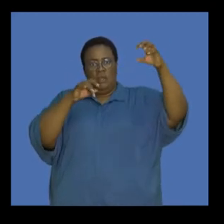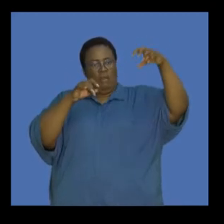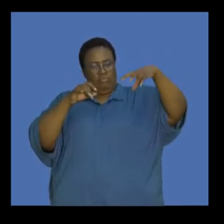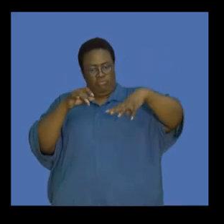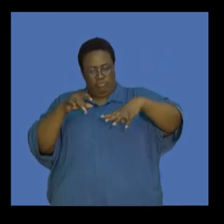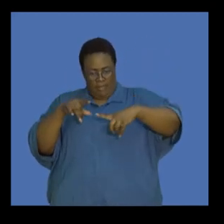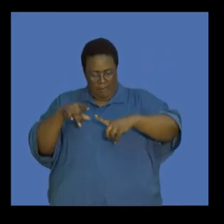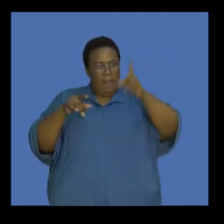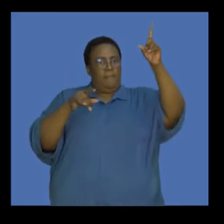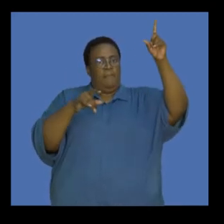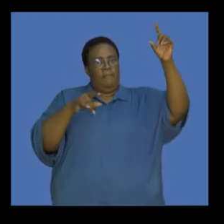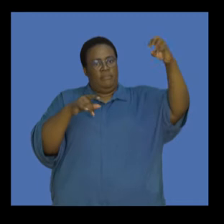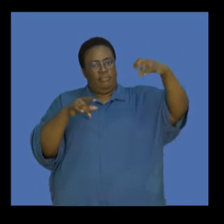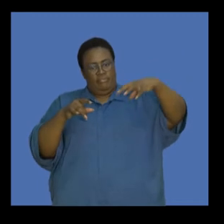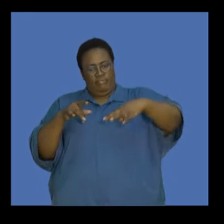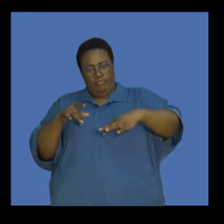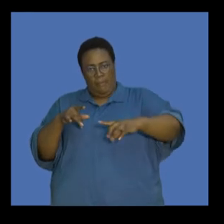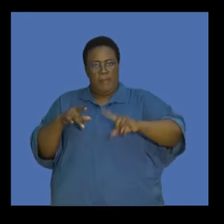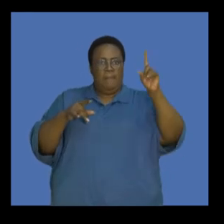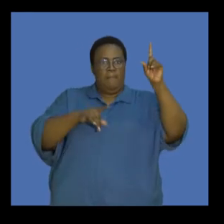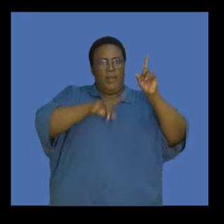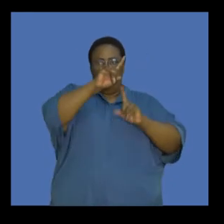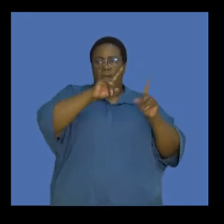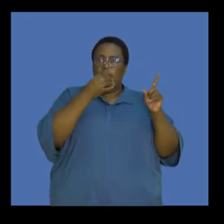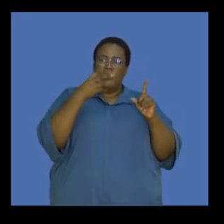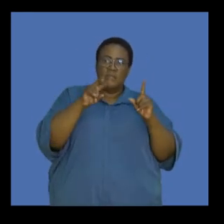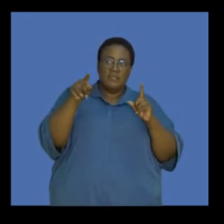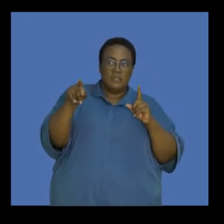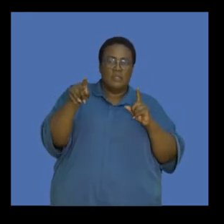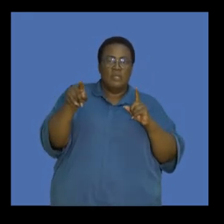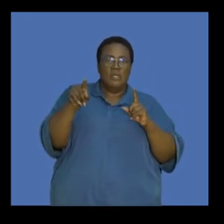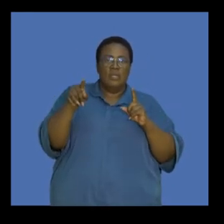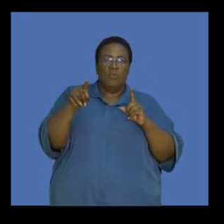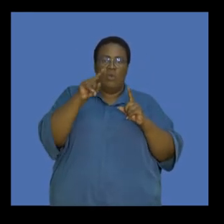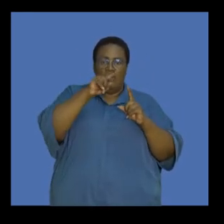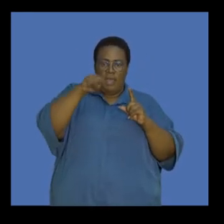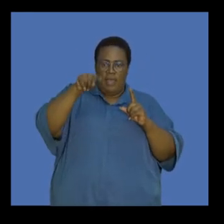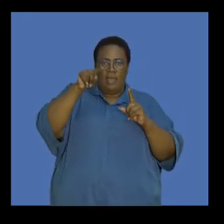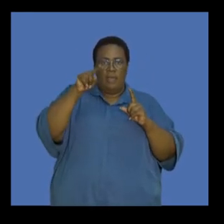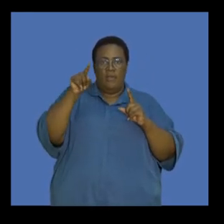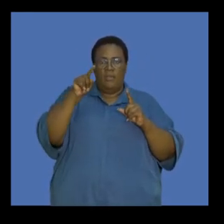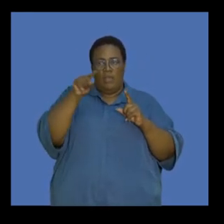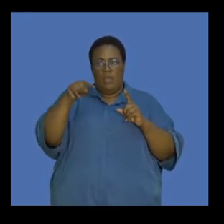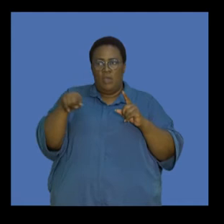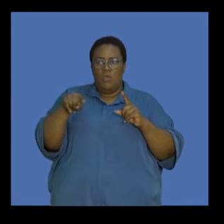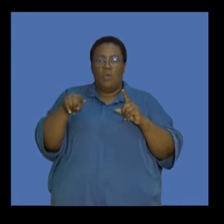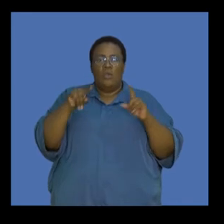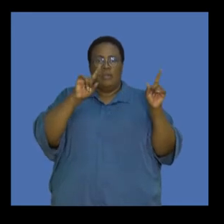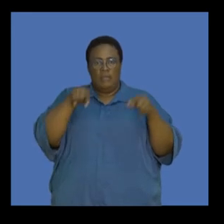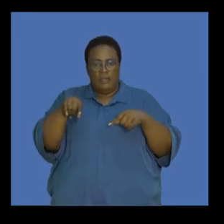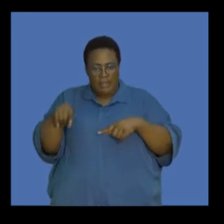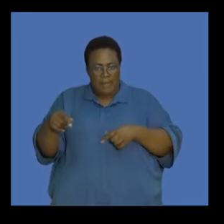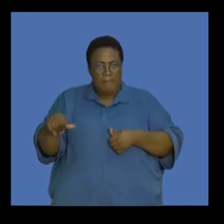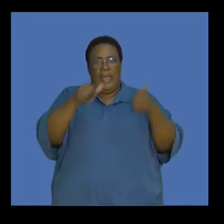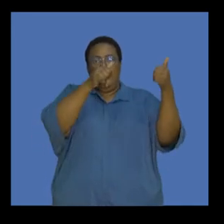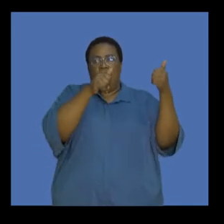And so we see that happening in this. So we see that the radiation touches the surface of the Earth and is reflected back